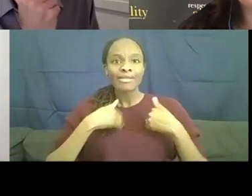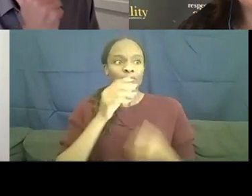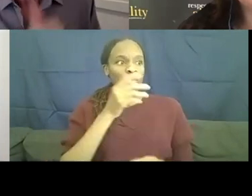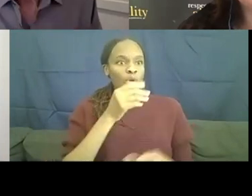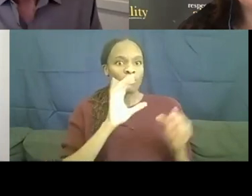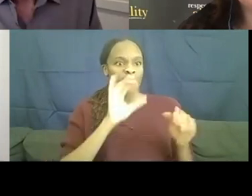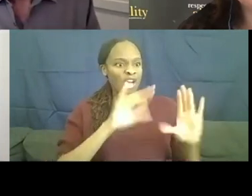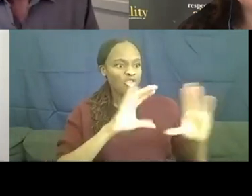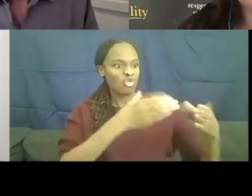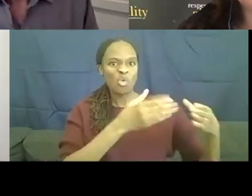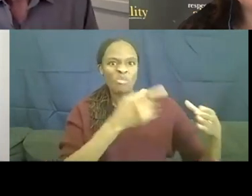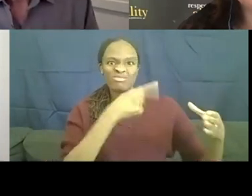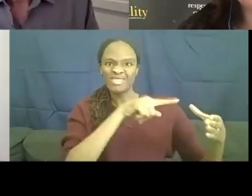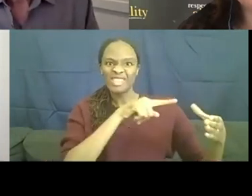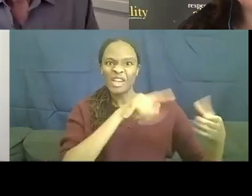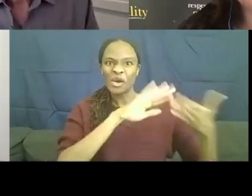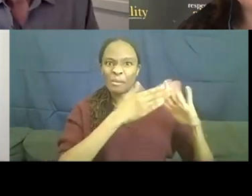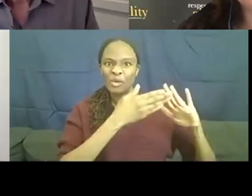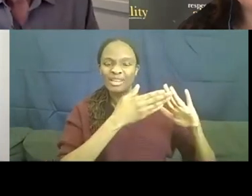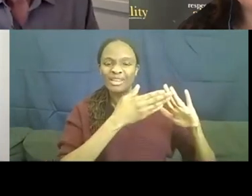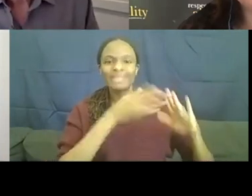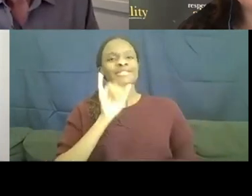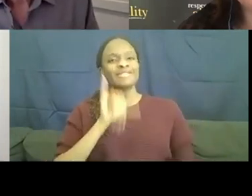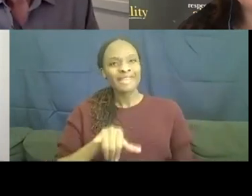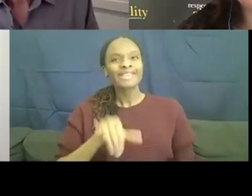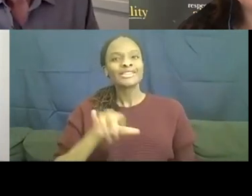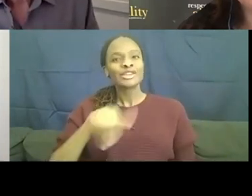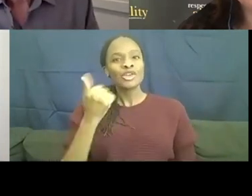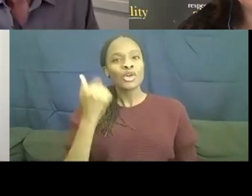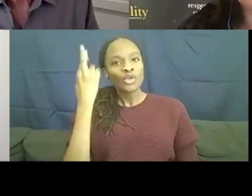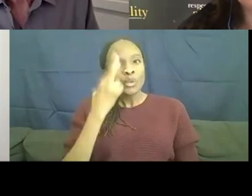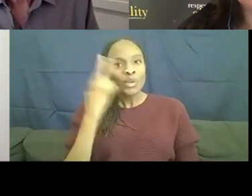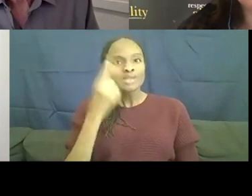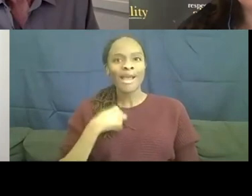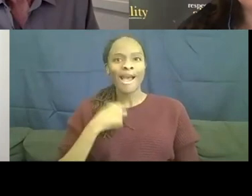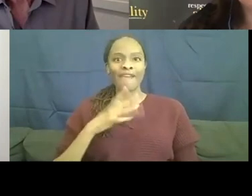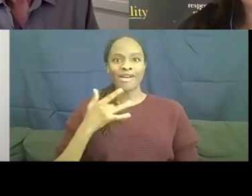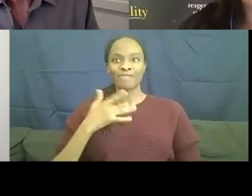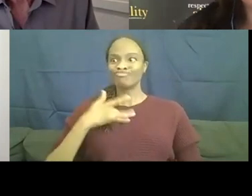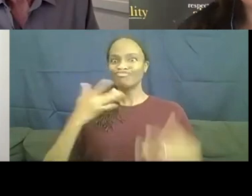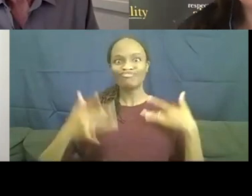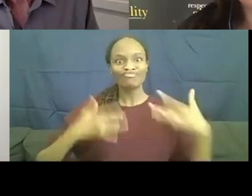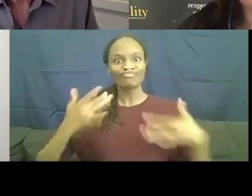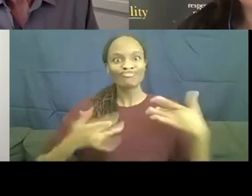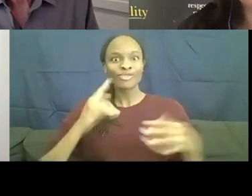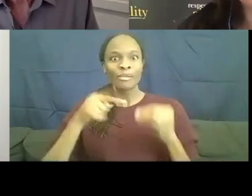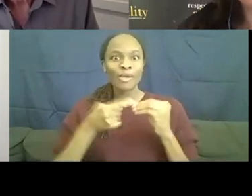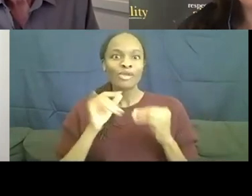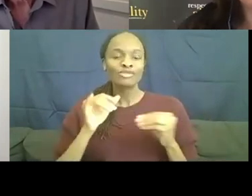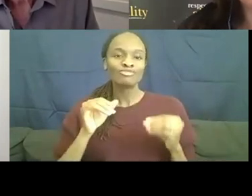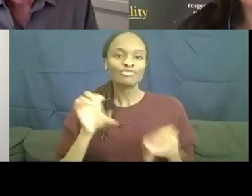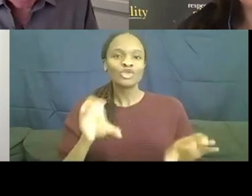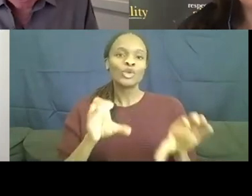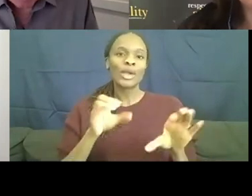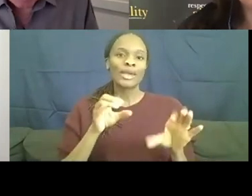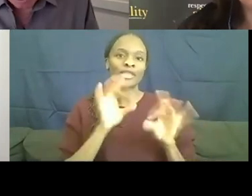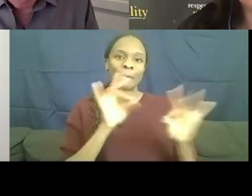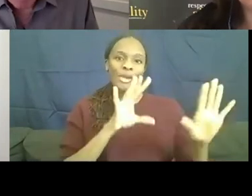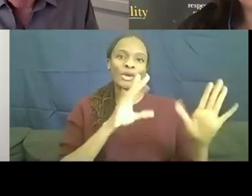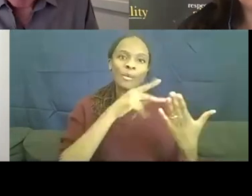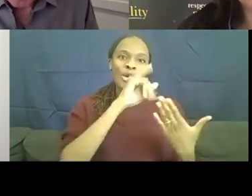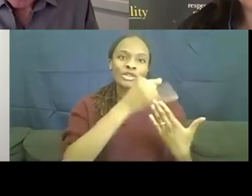And so that was another reason why I was excited about doing the Miracle Project. Um, Sasha,